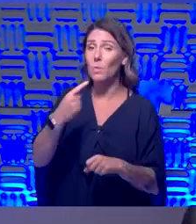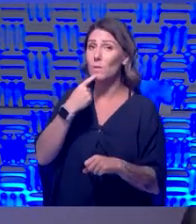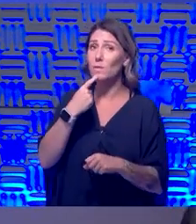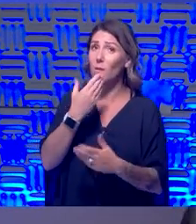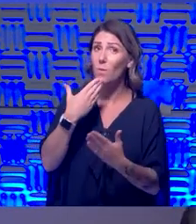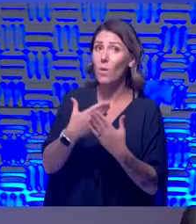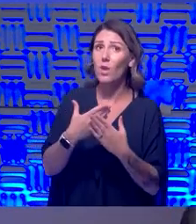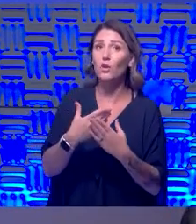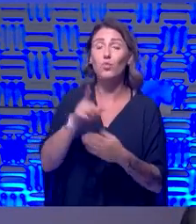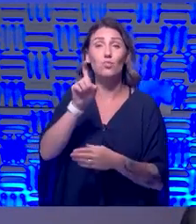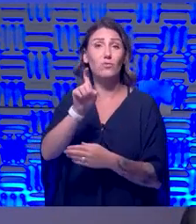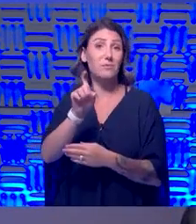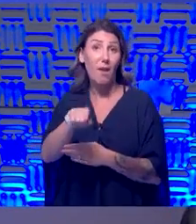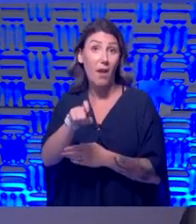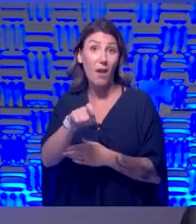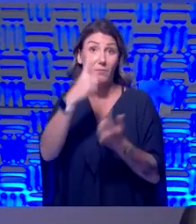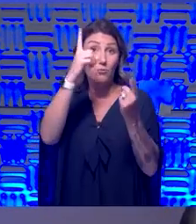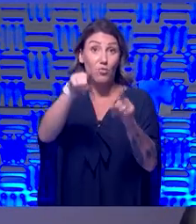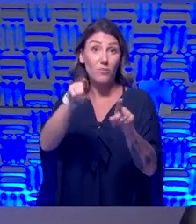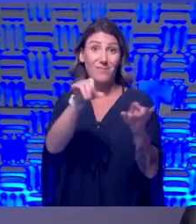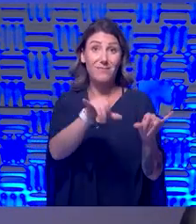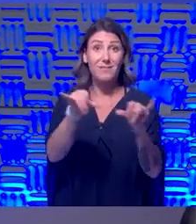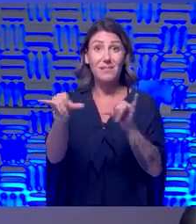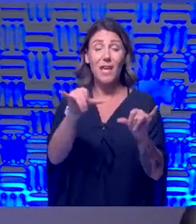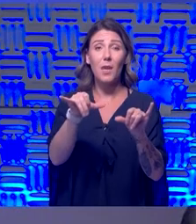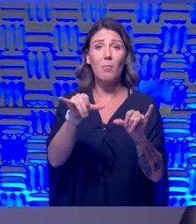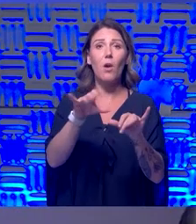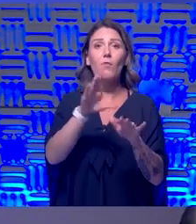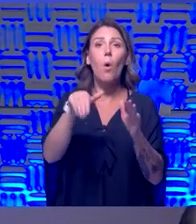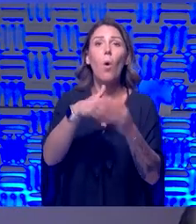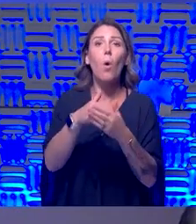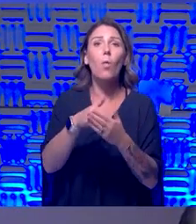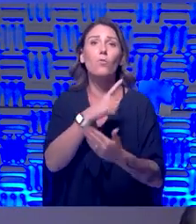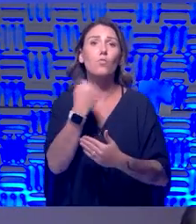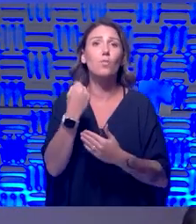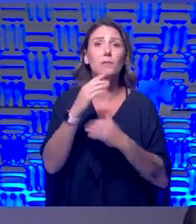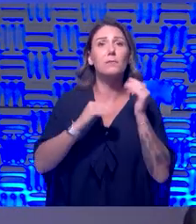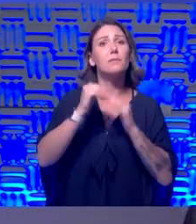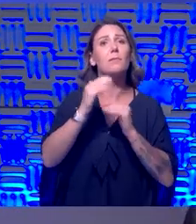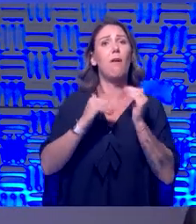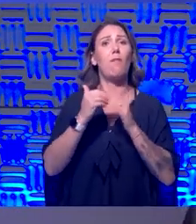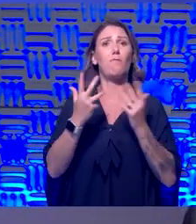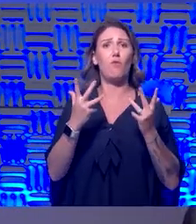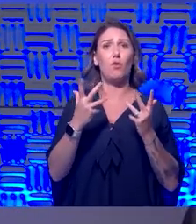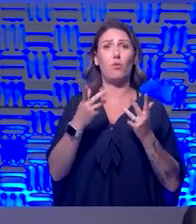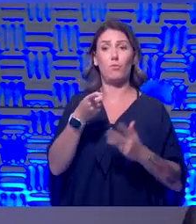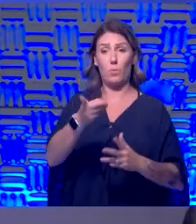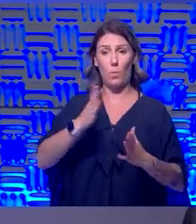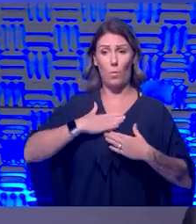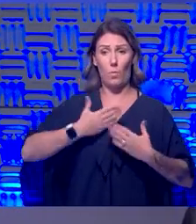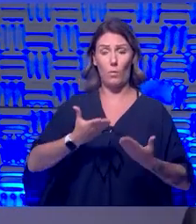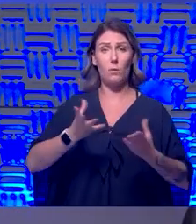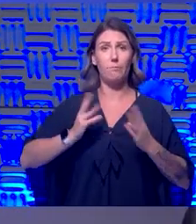you just have to be on the same page about what your calculated risk comfort level is. And, uh, you know, and the biggest problem is from